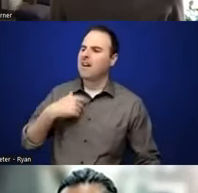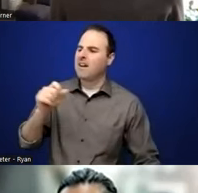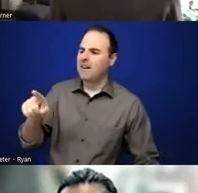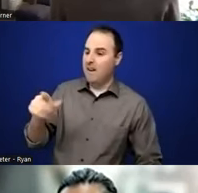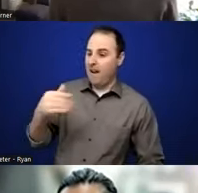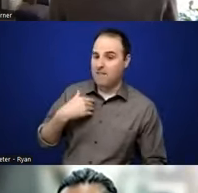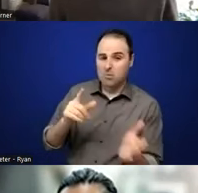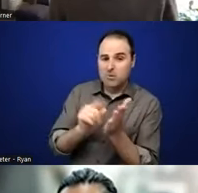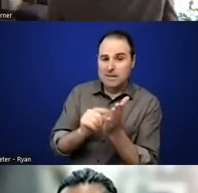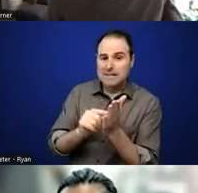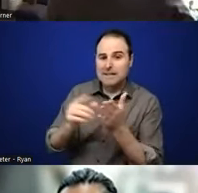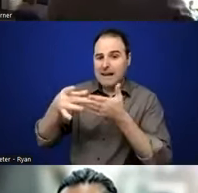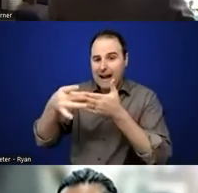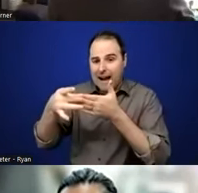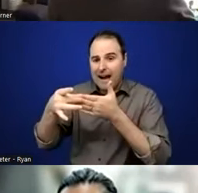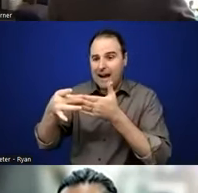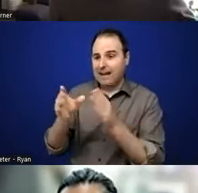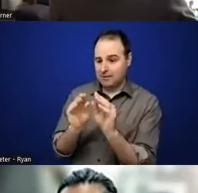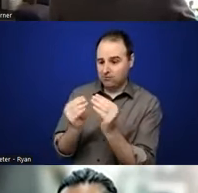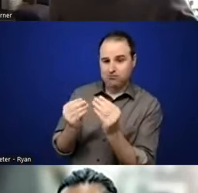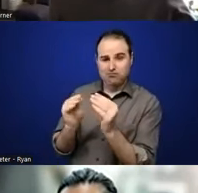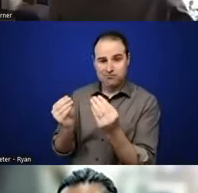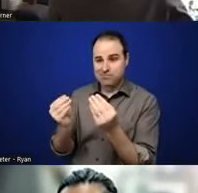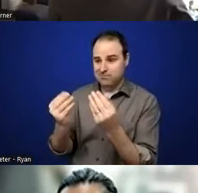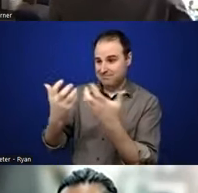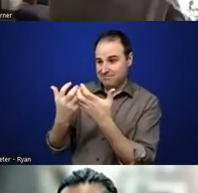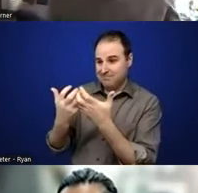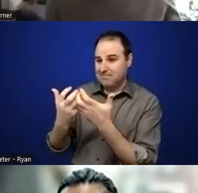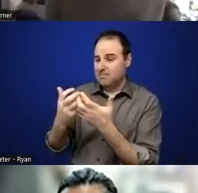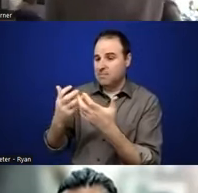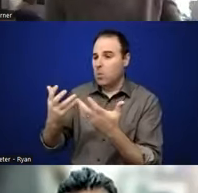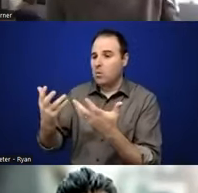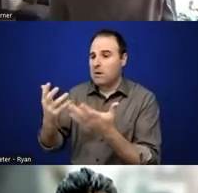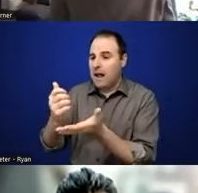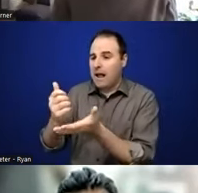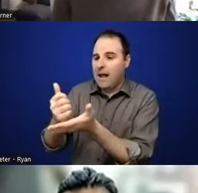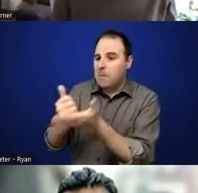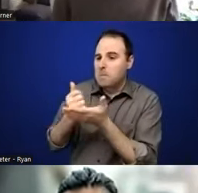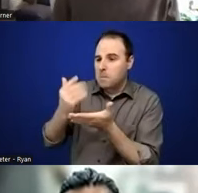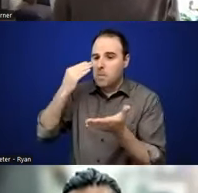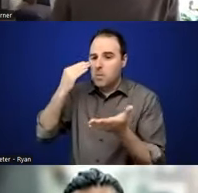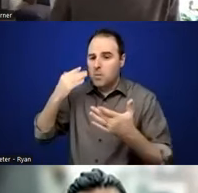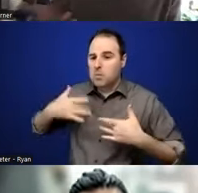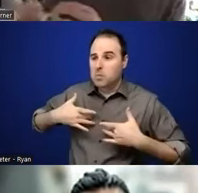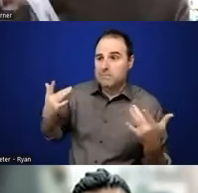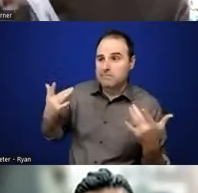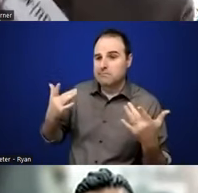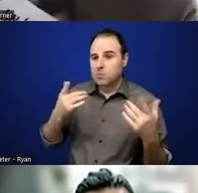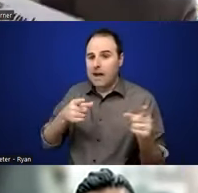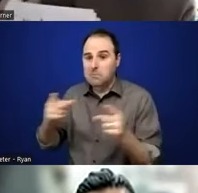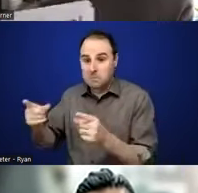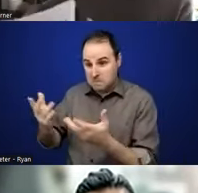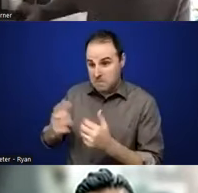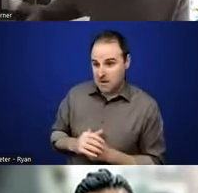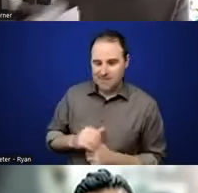like guide or something that went along with it to help locate you and what you were hearing or what was happening? Yeah, there's, I